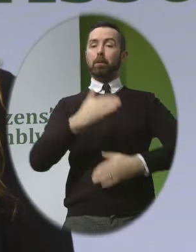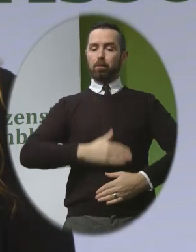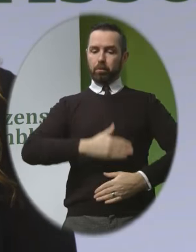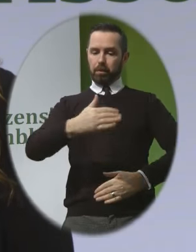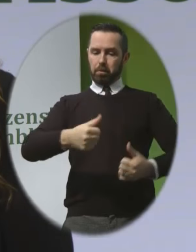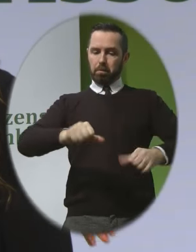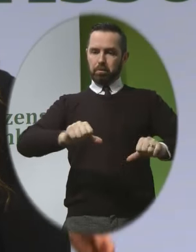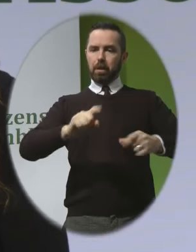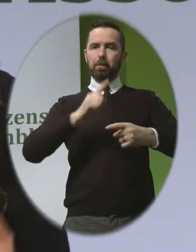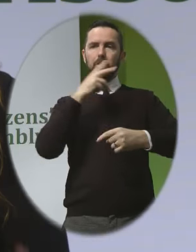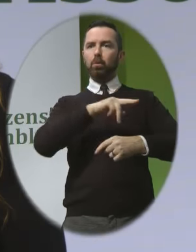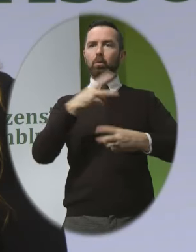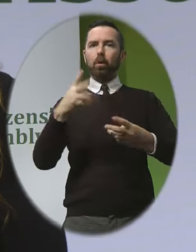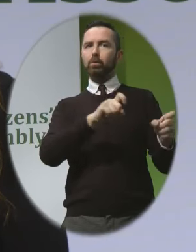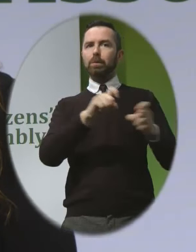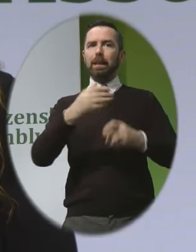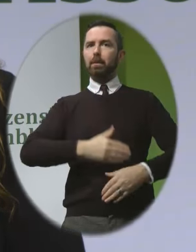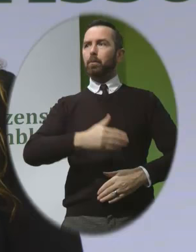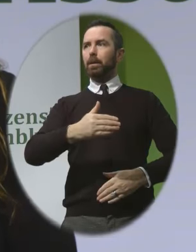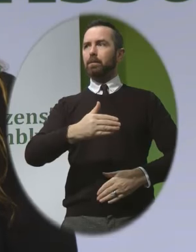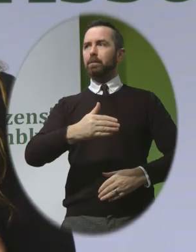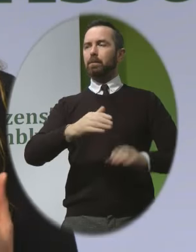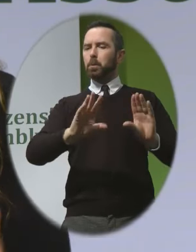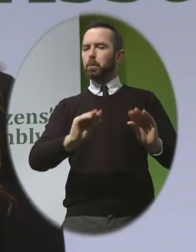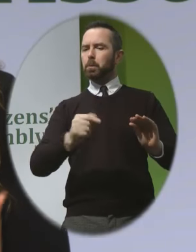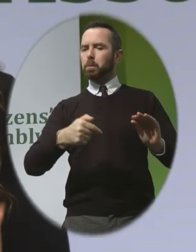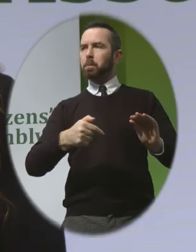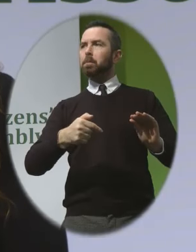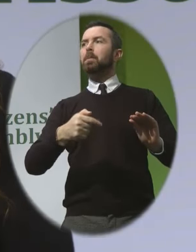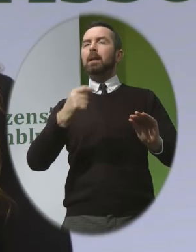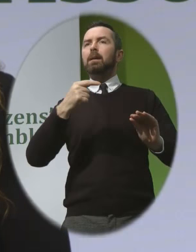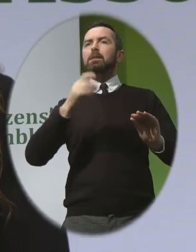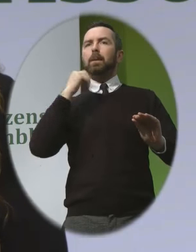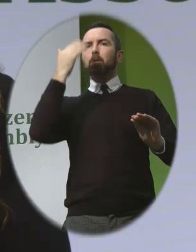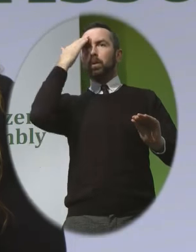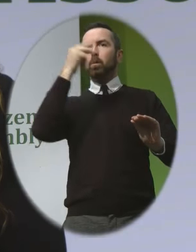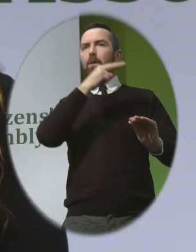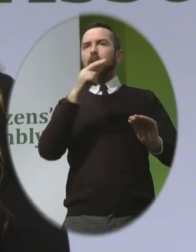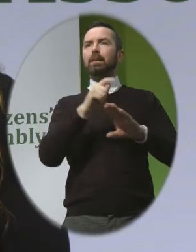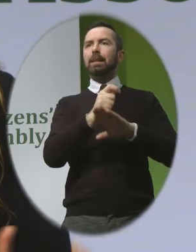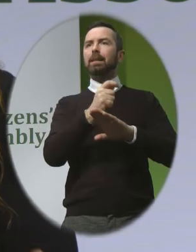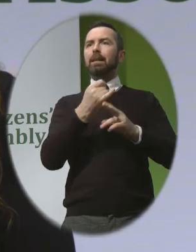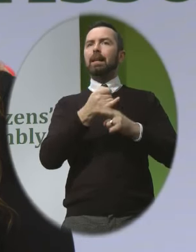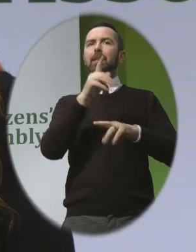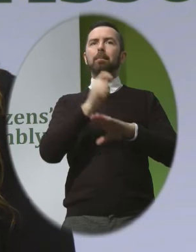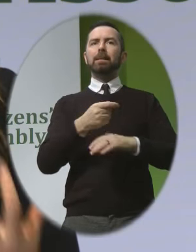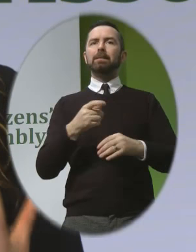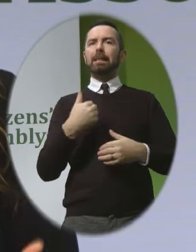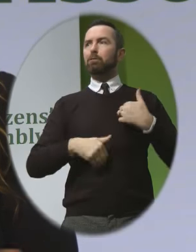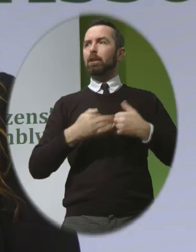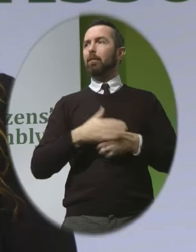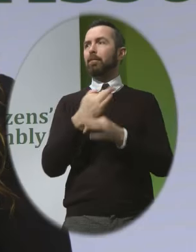and do not wish to become to remain pregnant it's because we know it's not in currently not in the best interests of our family